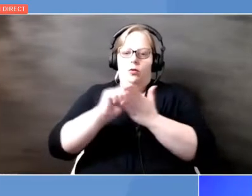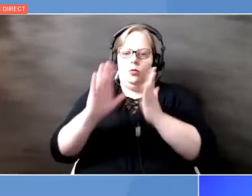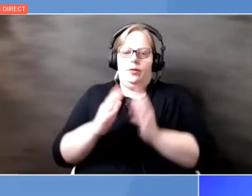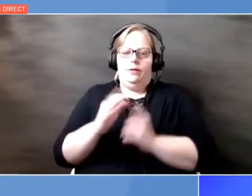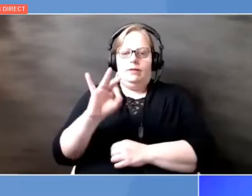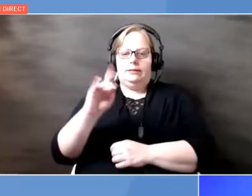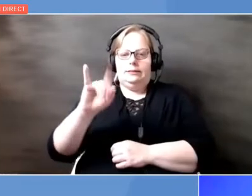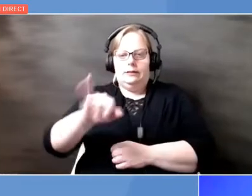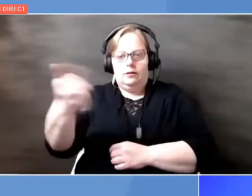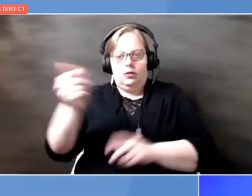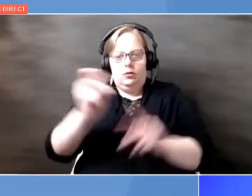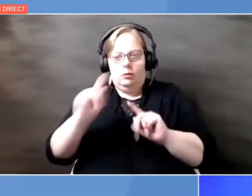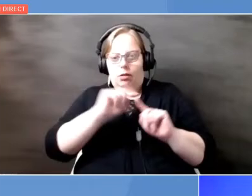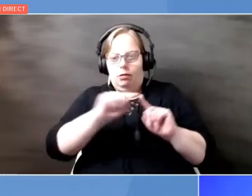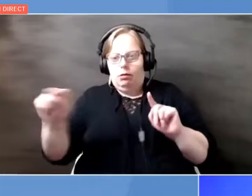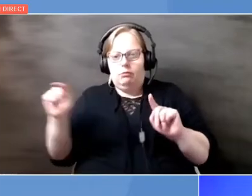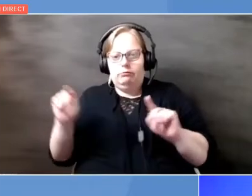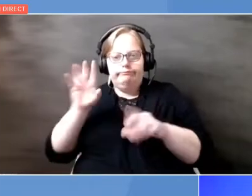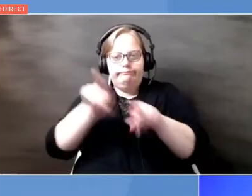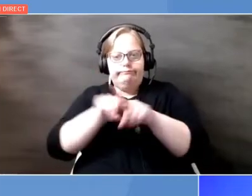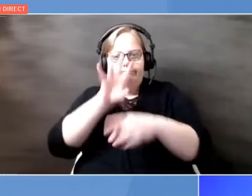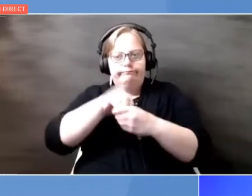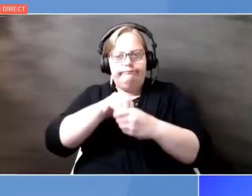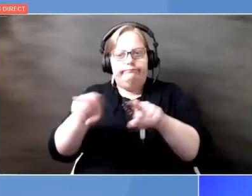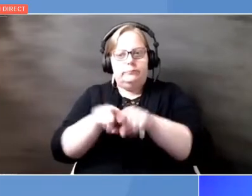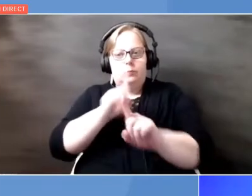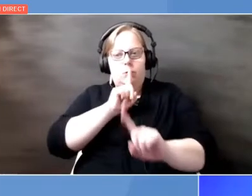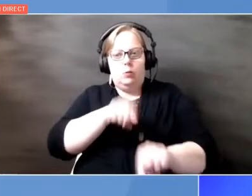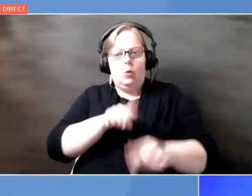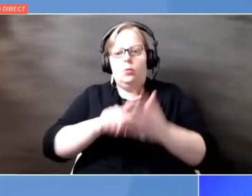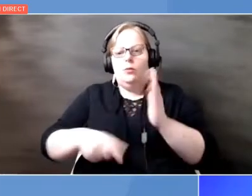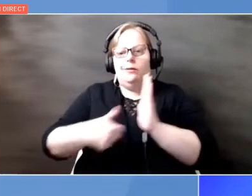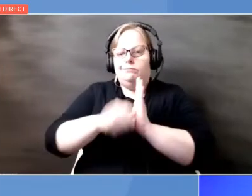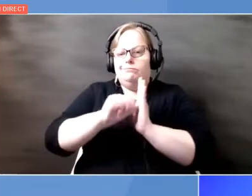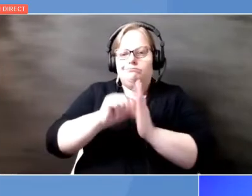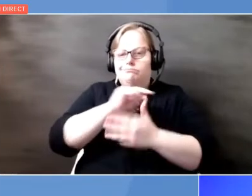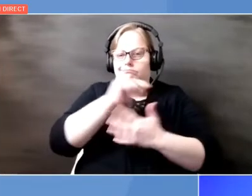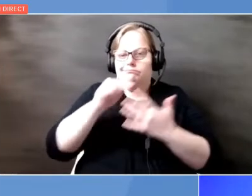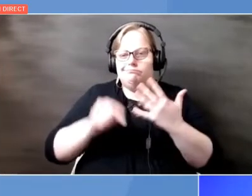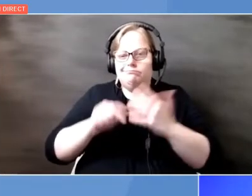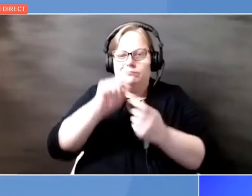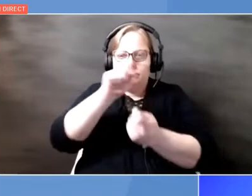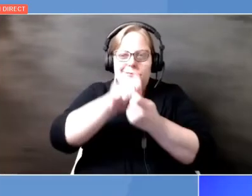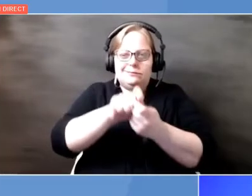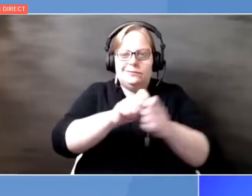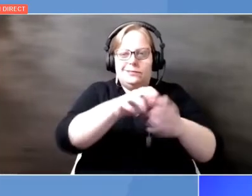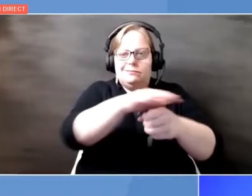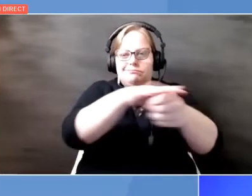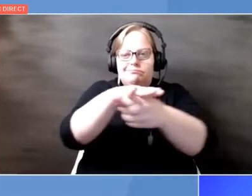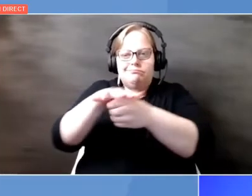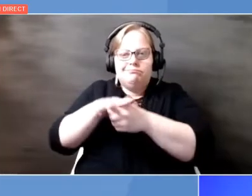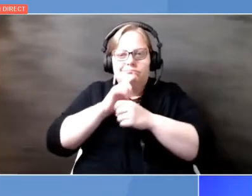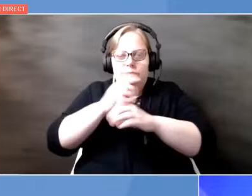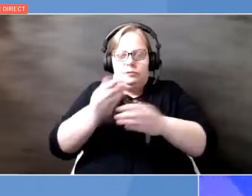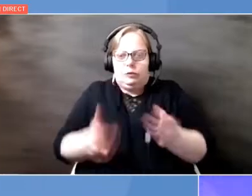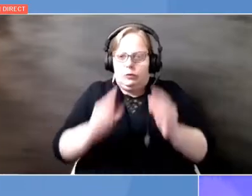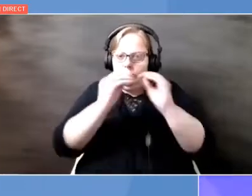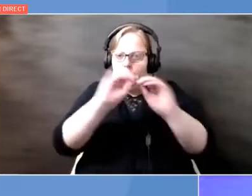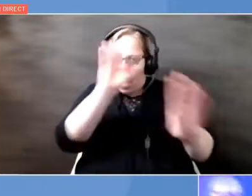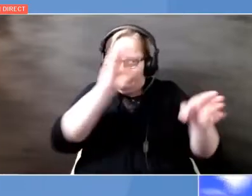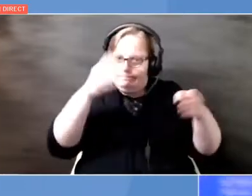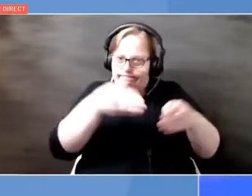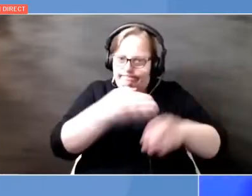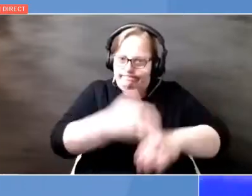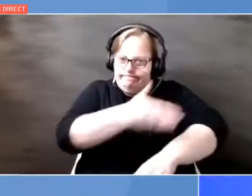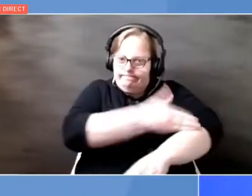that report. What are the highlights from that report about specific sectors where we need to make more progress? And